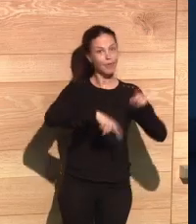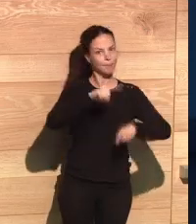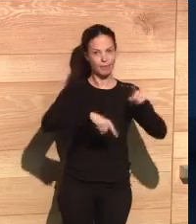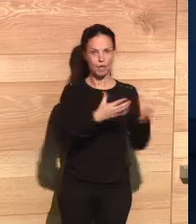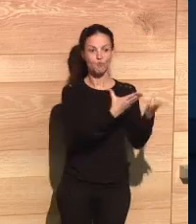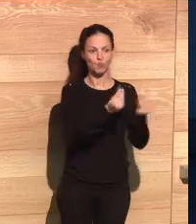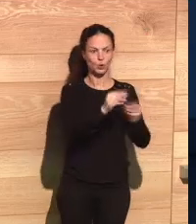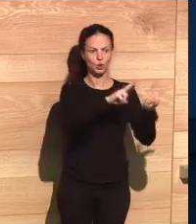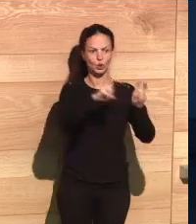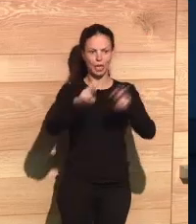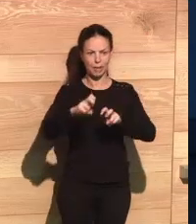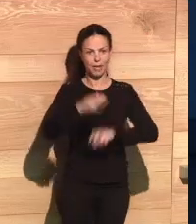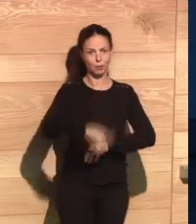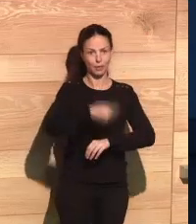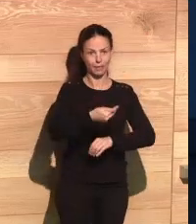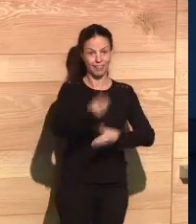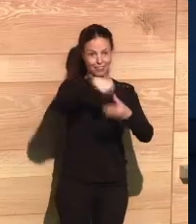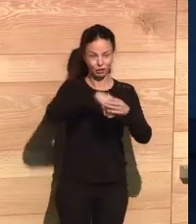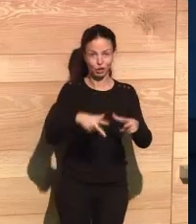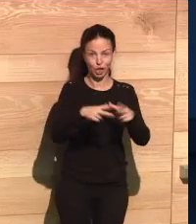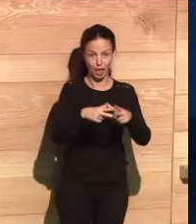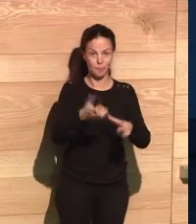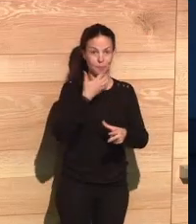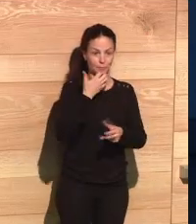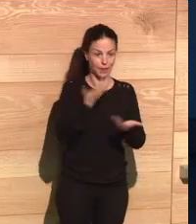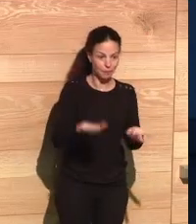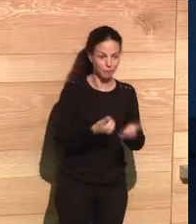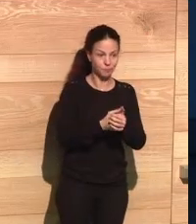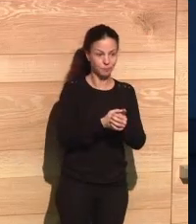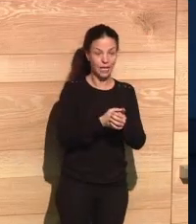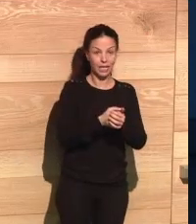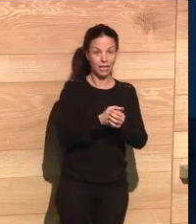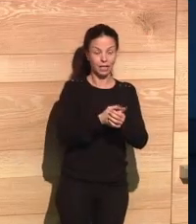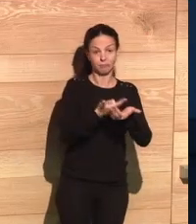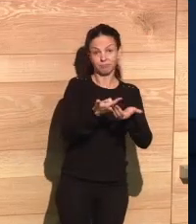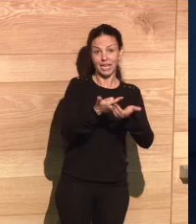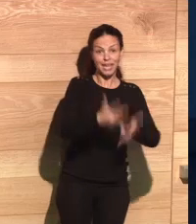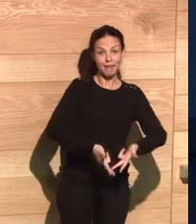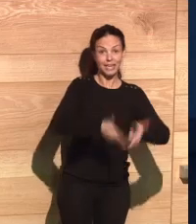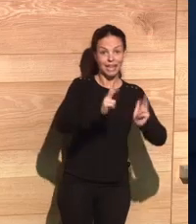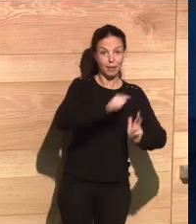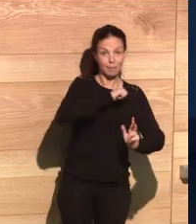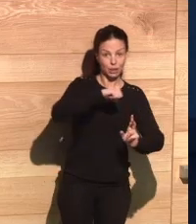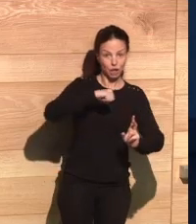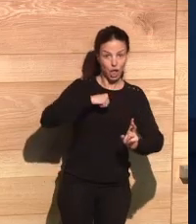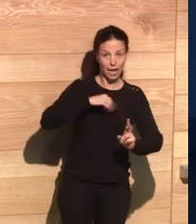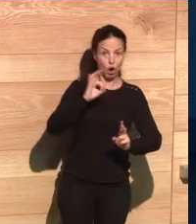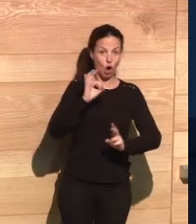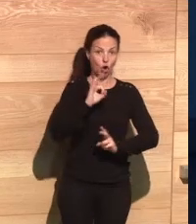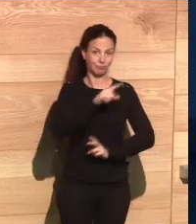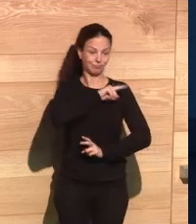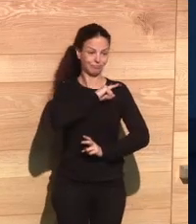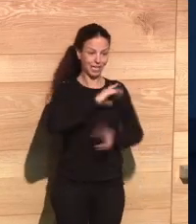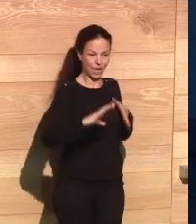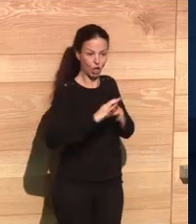understand that from our privacy, there depend many things from the exercise of democracy to